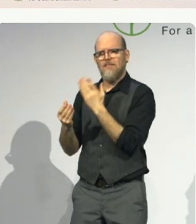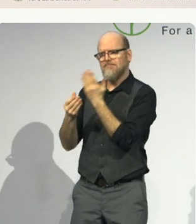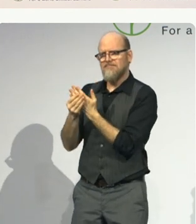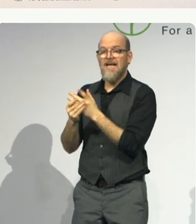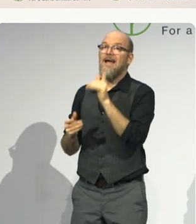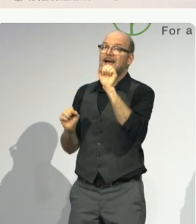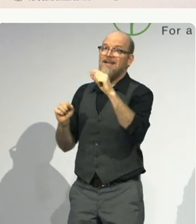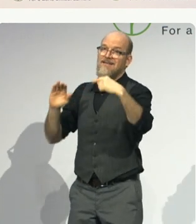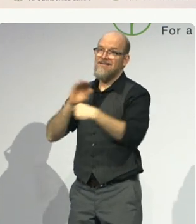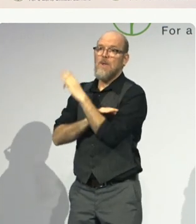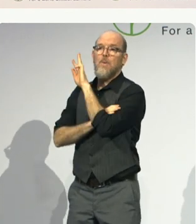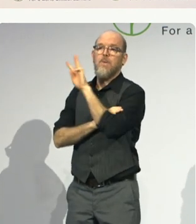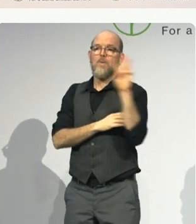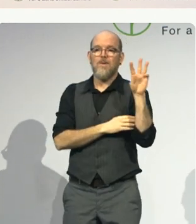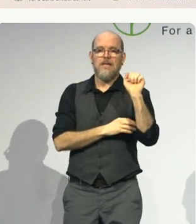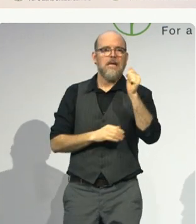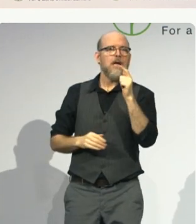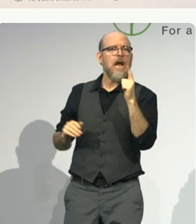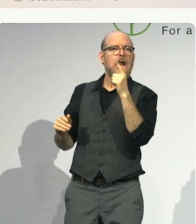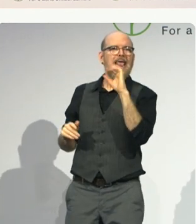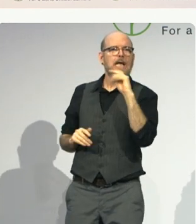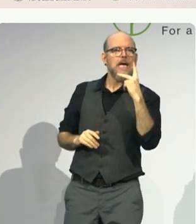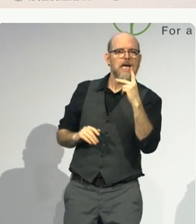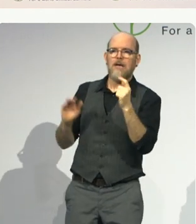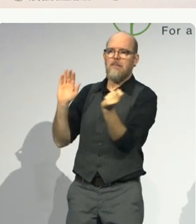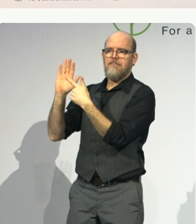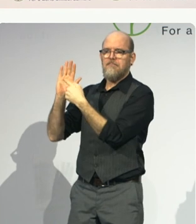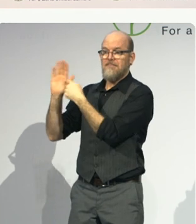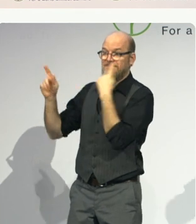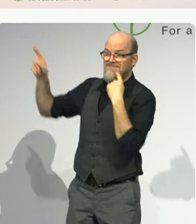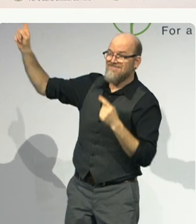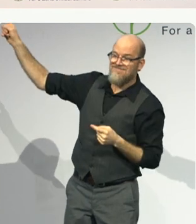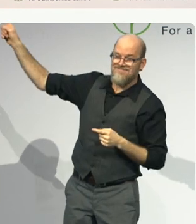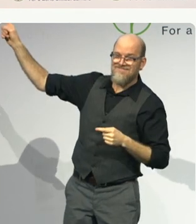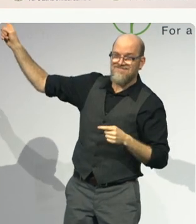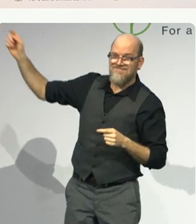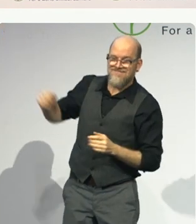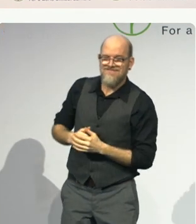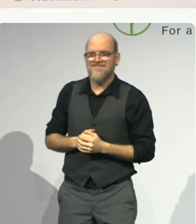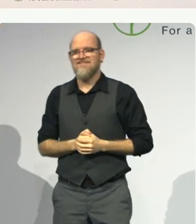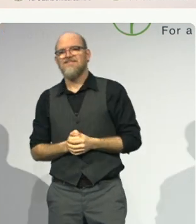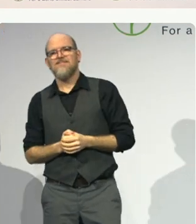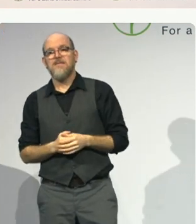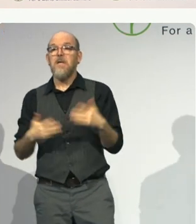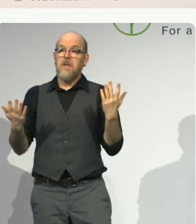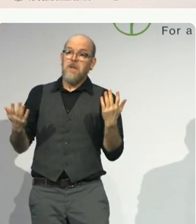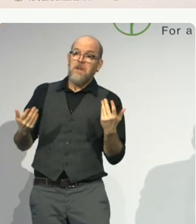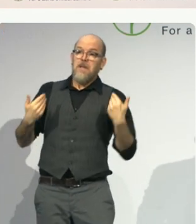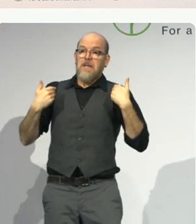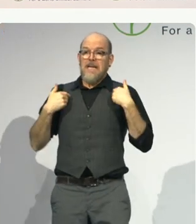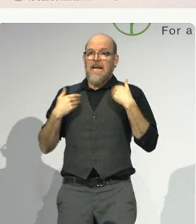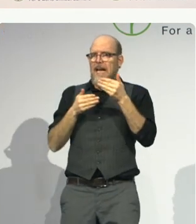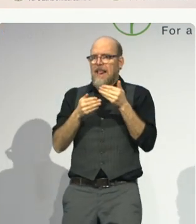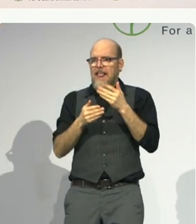disability. I wanted, before we end, to talk about what do we do with this and partnership. We're